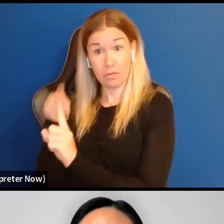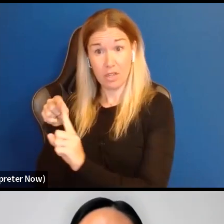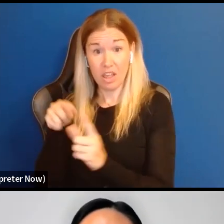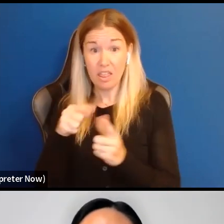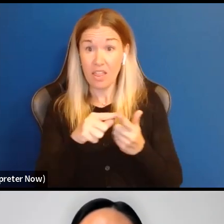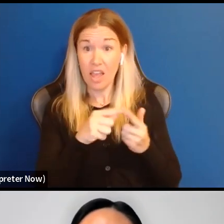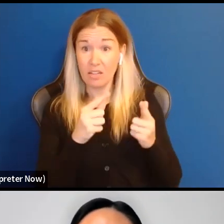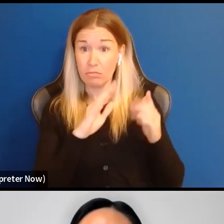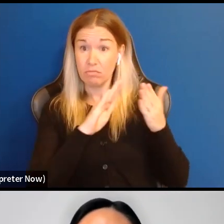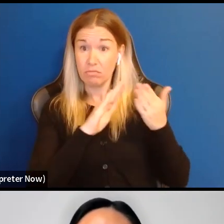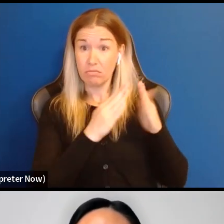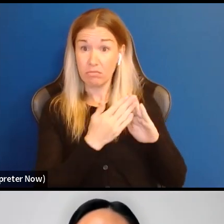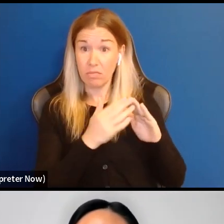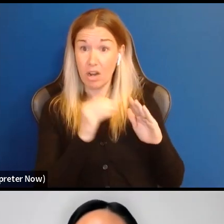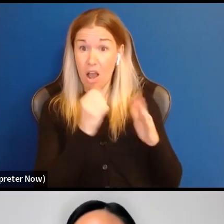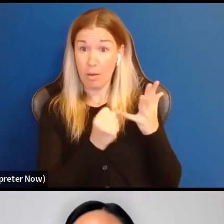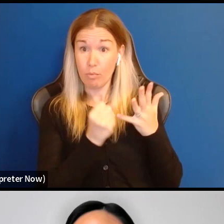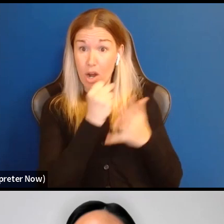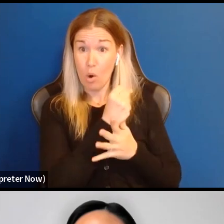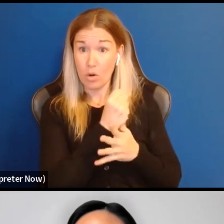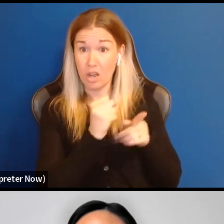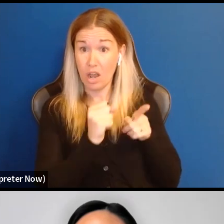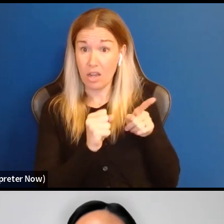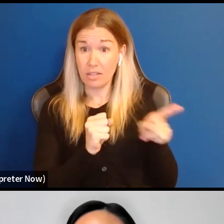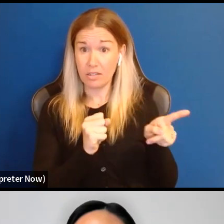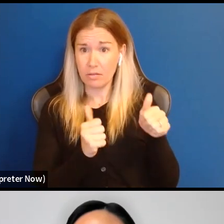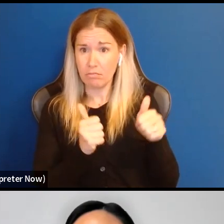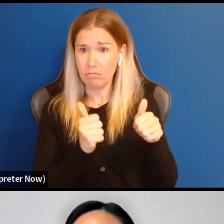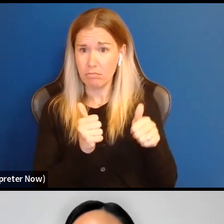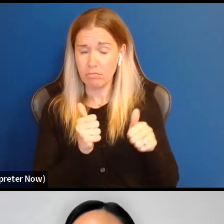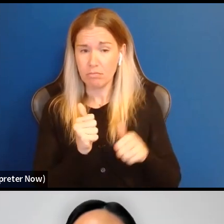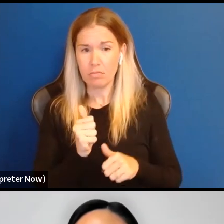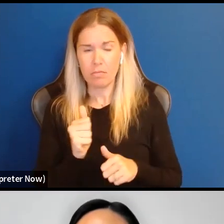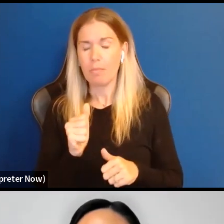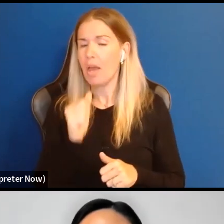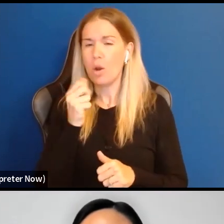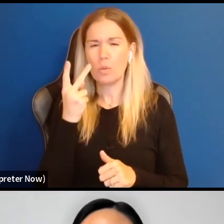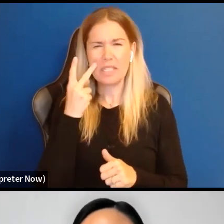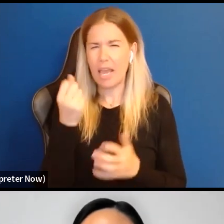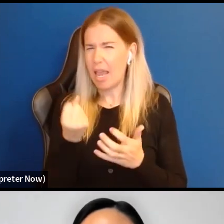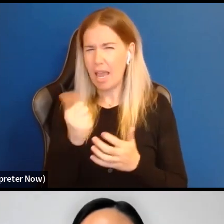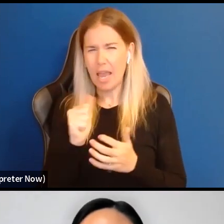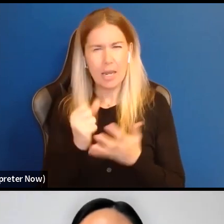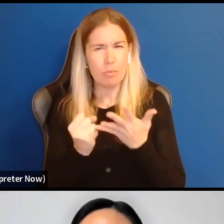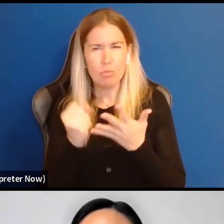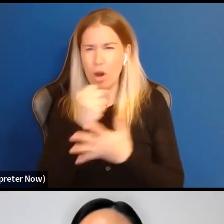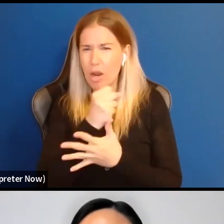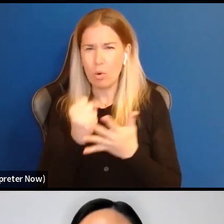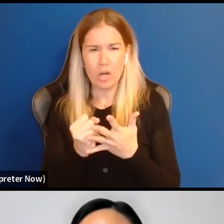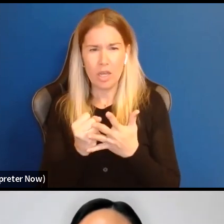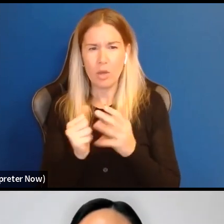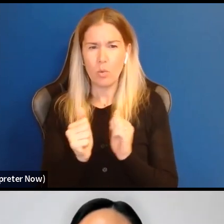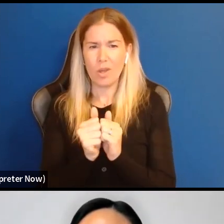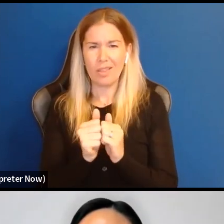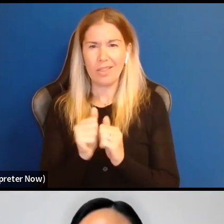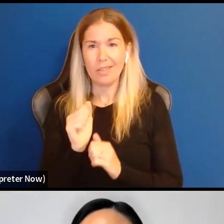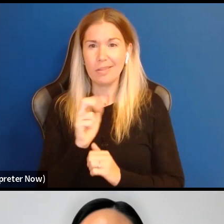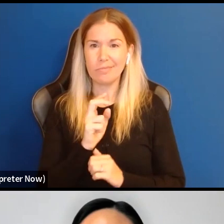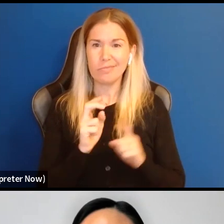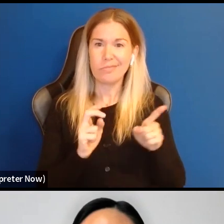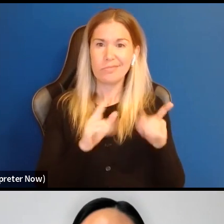Great question. I do think I don't see any prioritization on this sort of urban